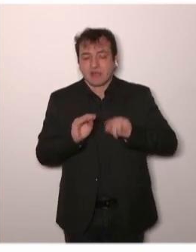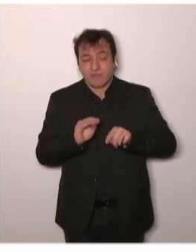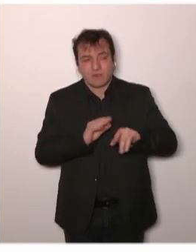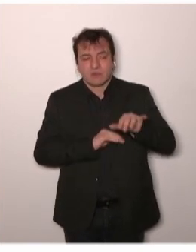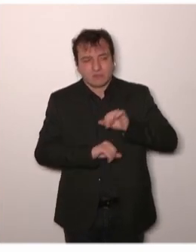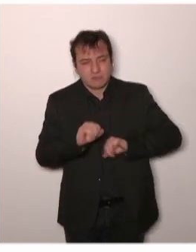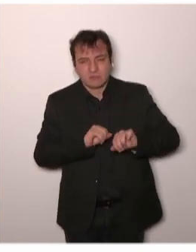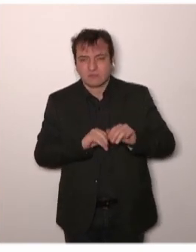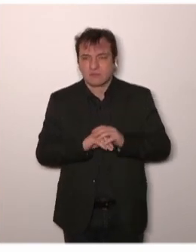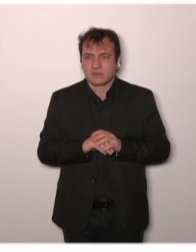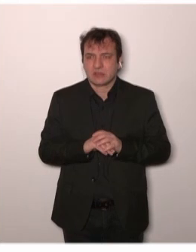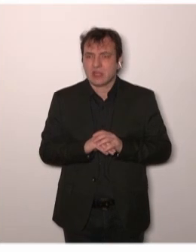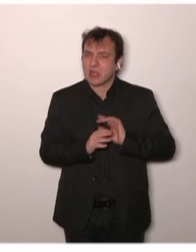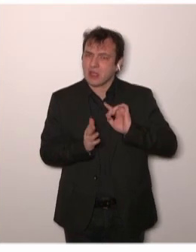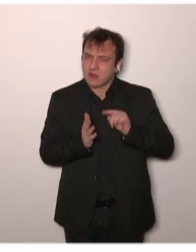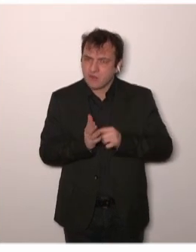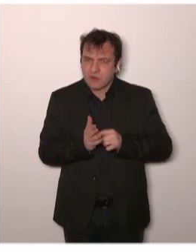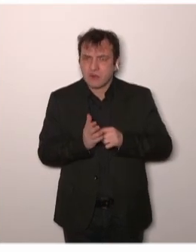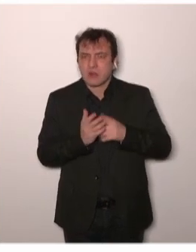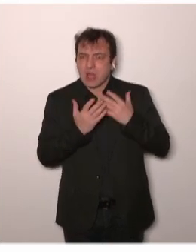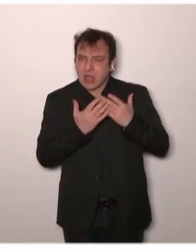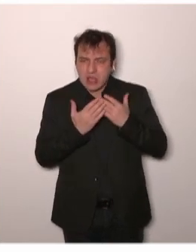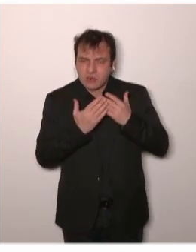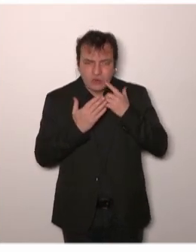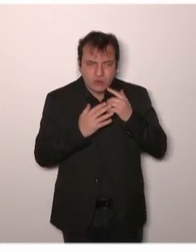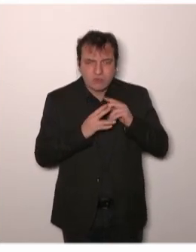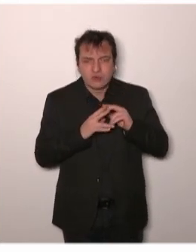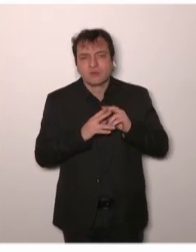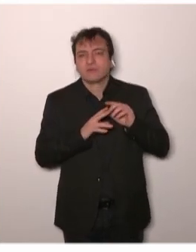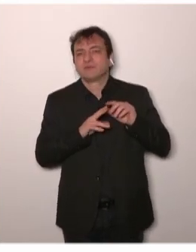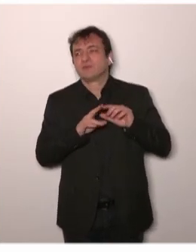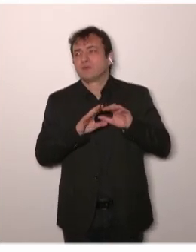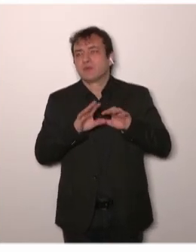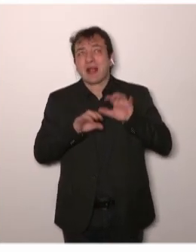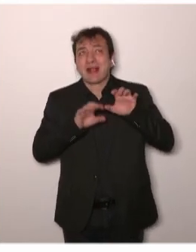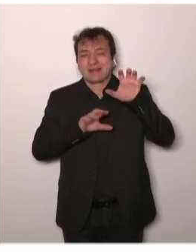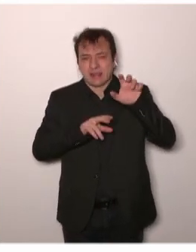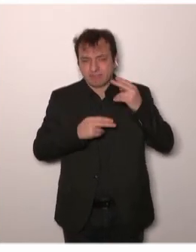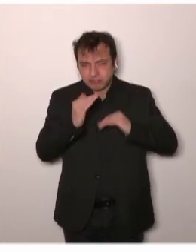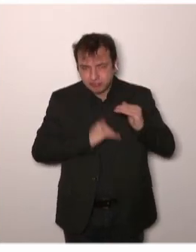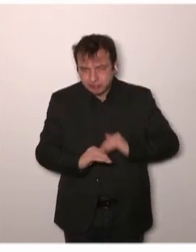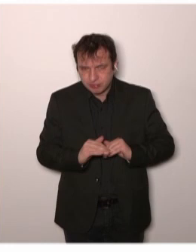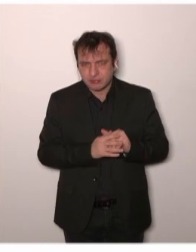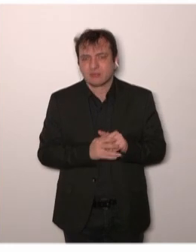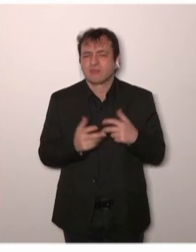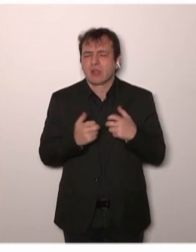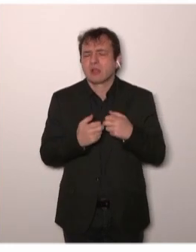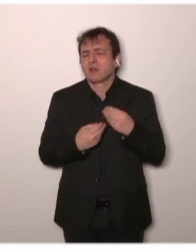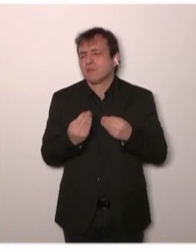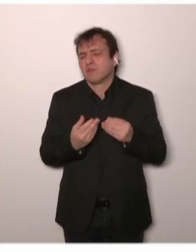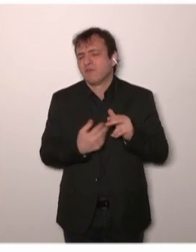-escalation studies, and we will show some examples about combinations, about optimal dose, about